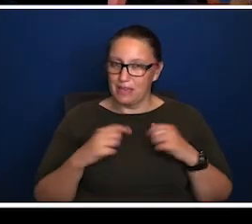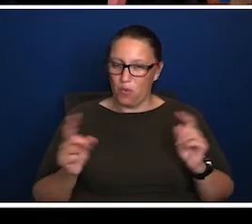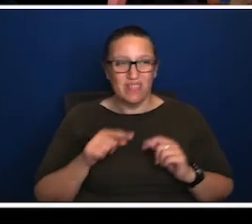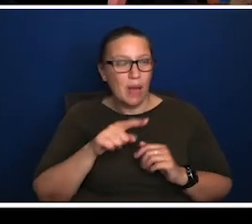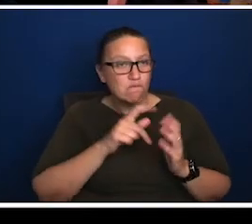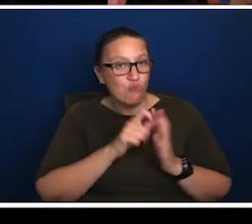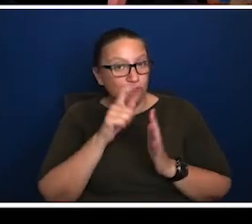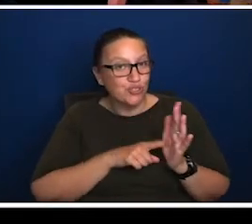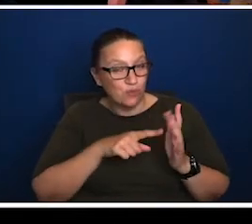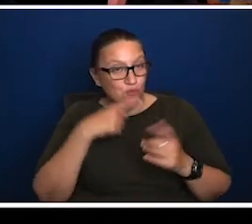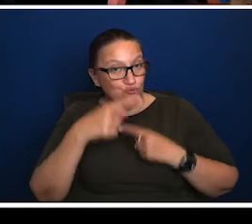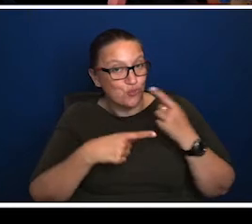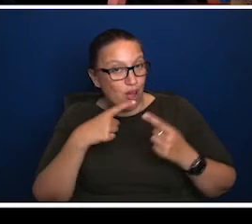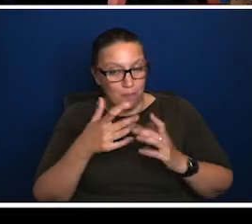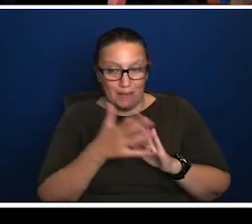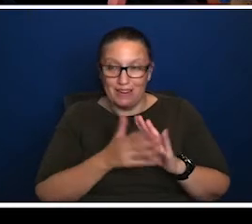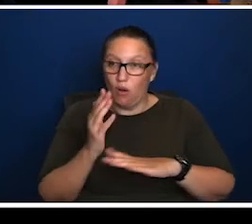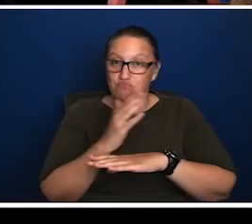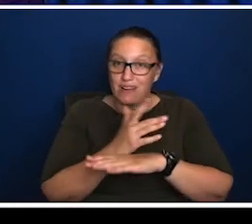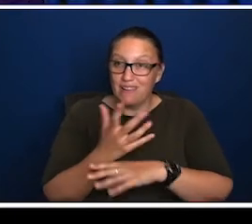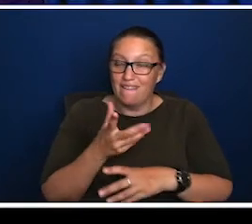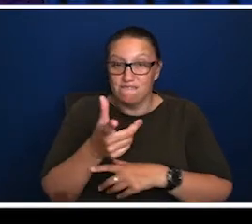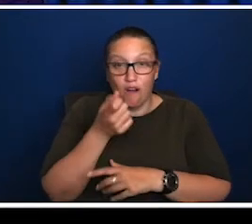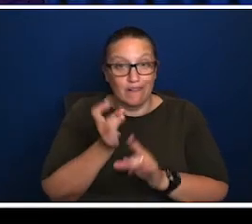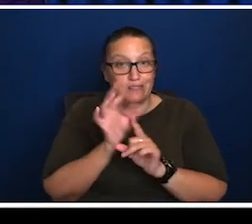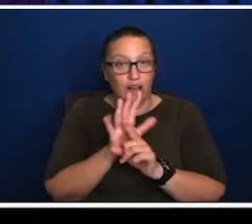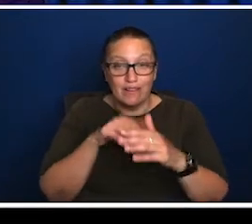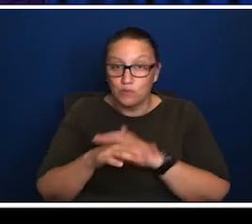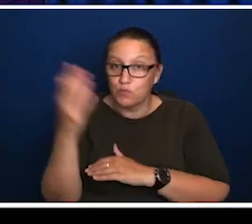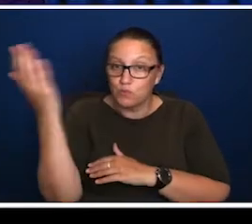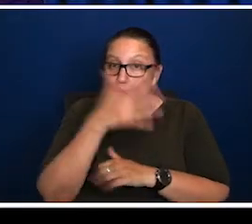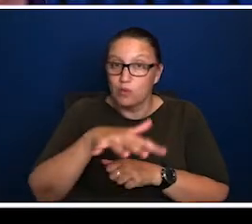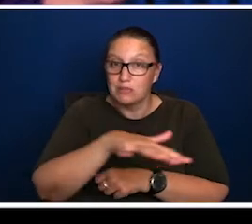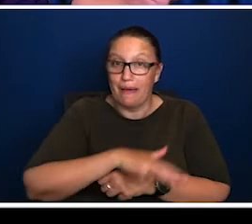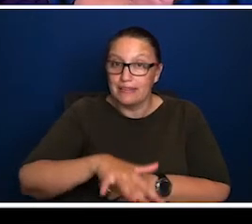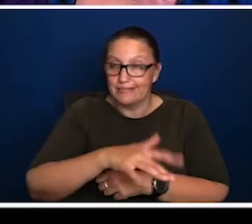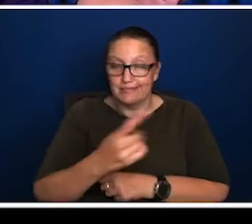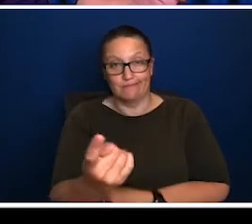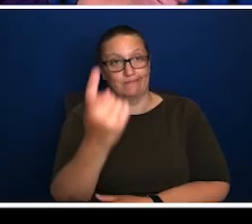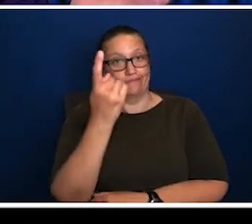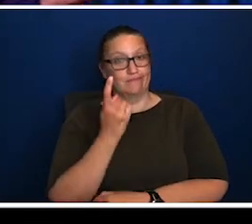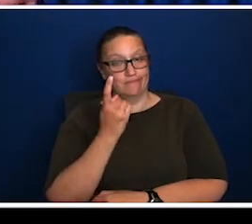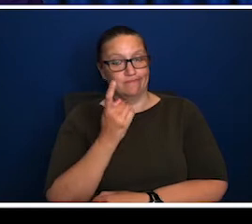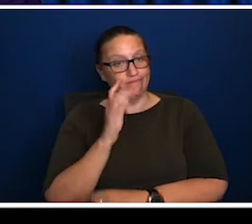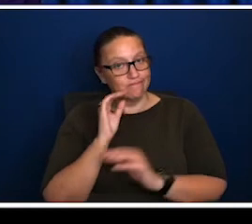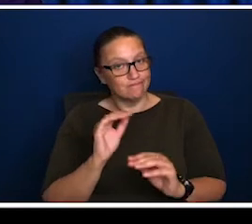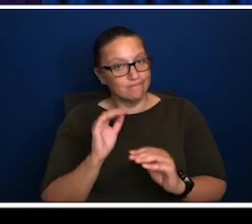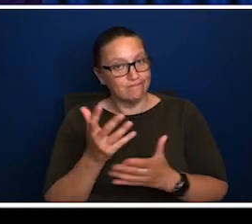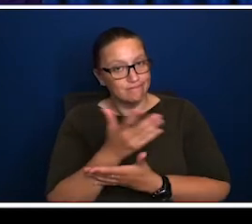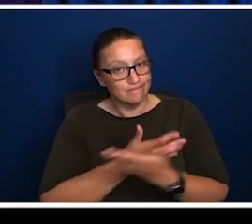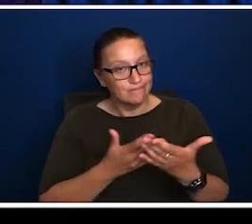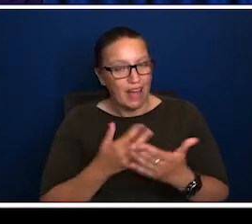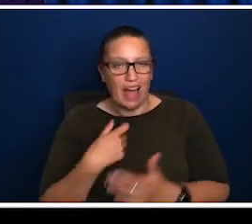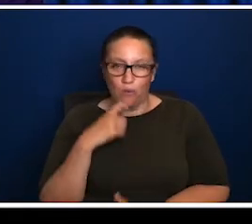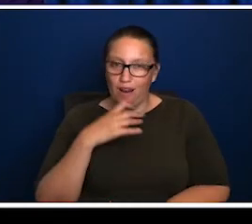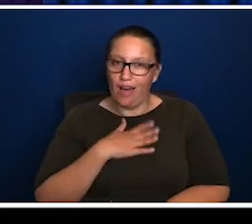interesting thing for me at the moment, the project you'd describe is inviting itself into the school